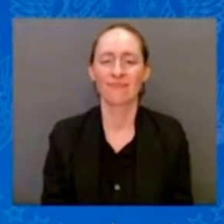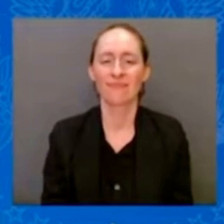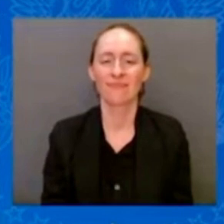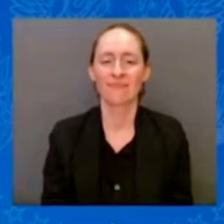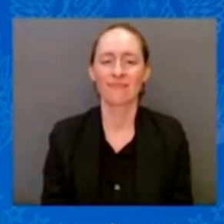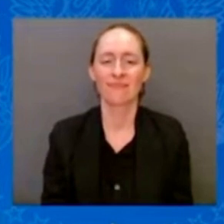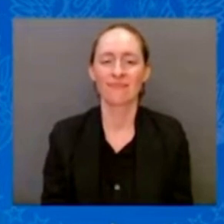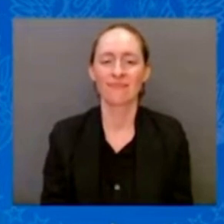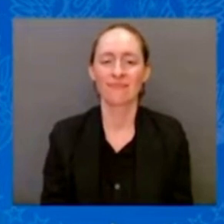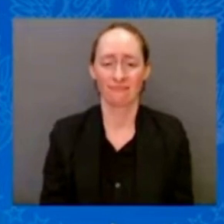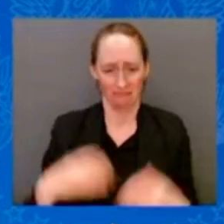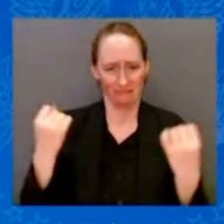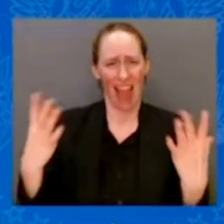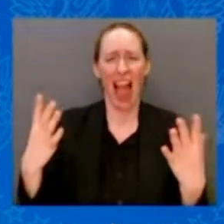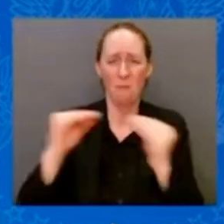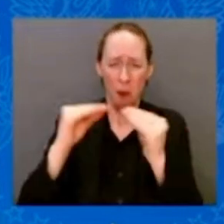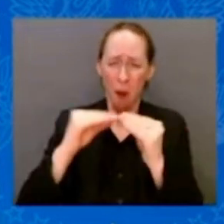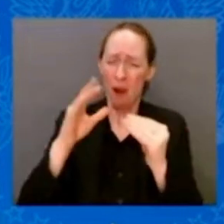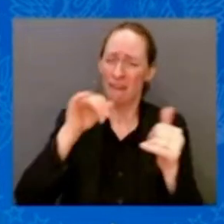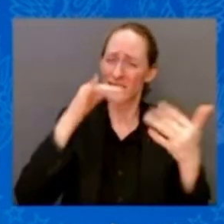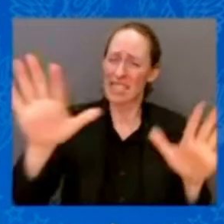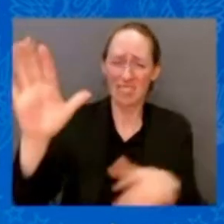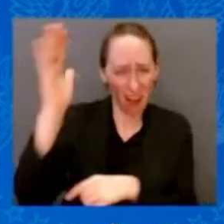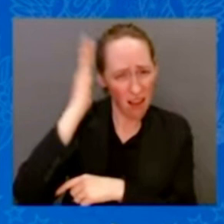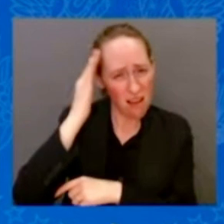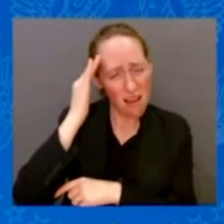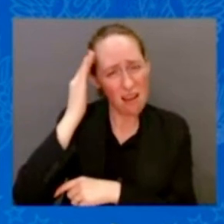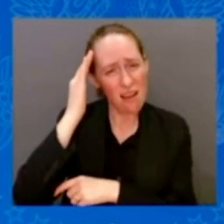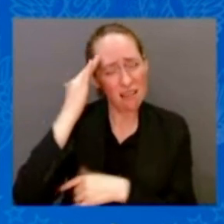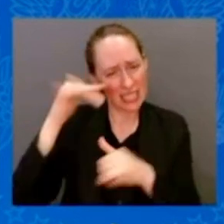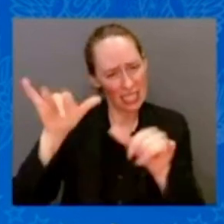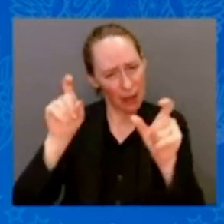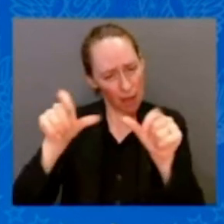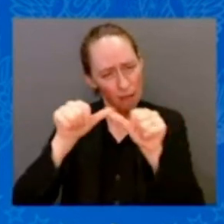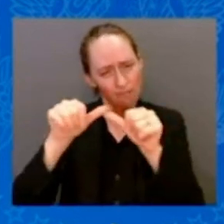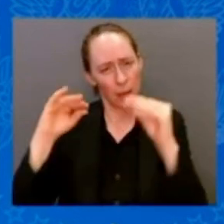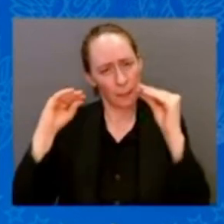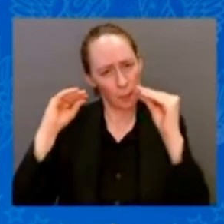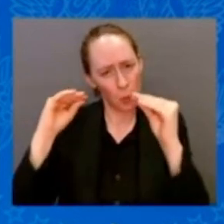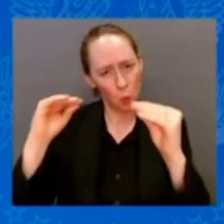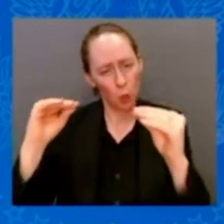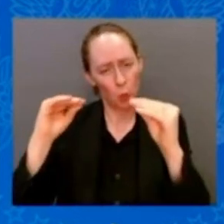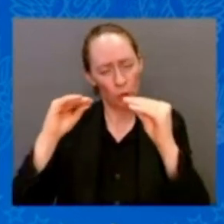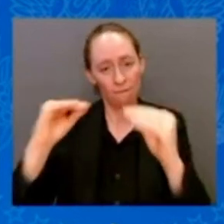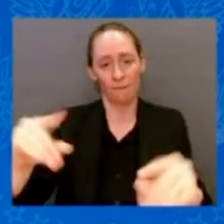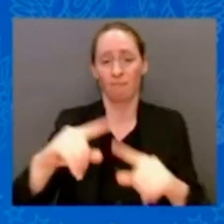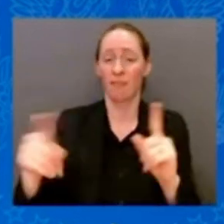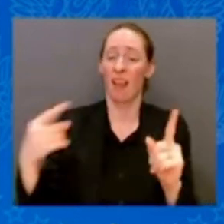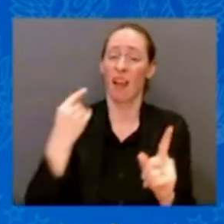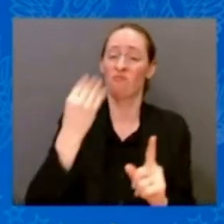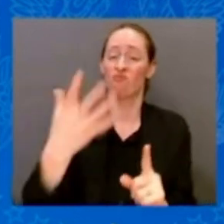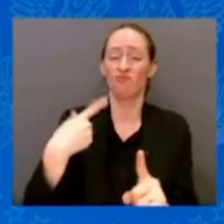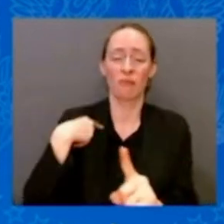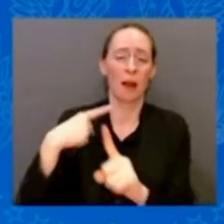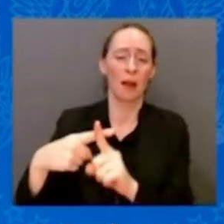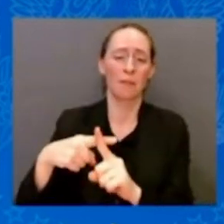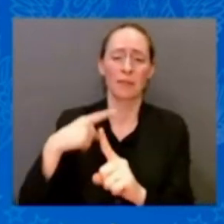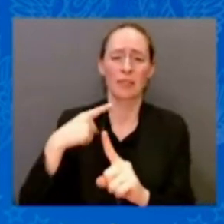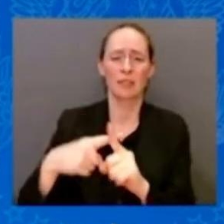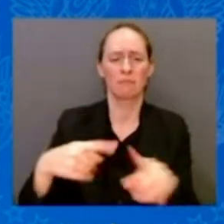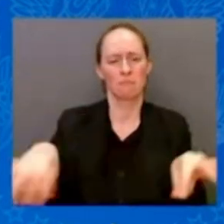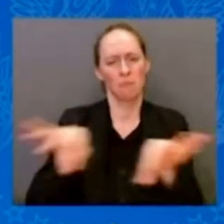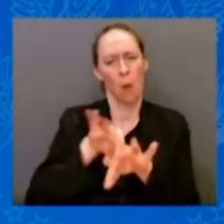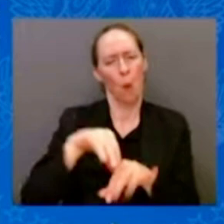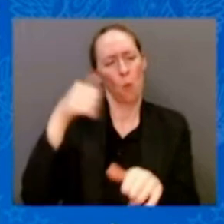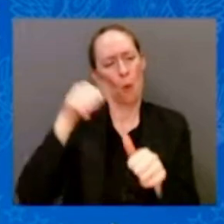never been more optimistic about America's future. Just remember who we are, for God's sake. We're the United States of America.